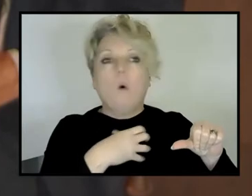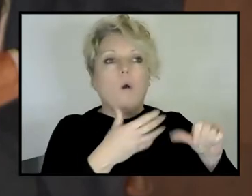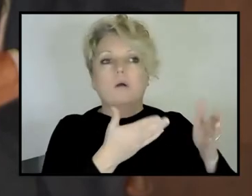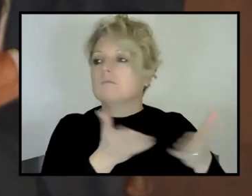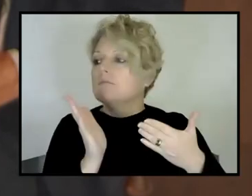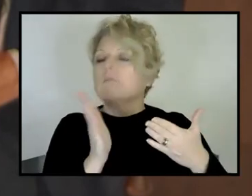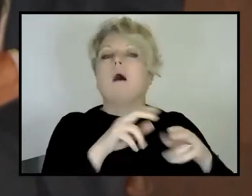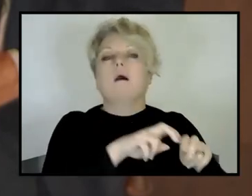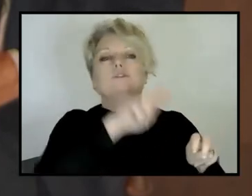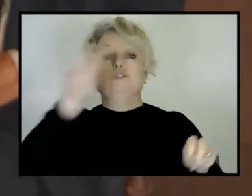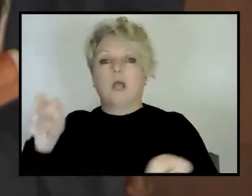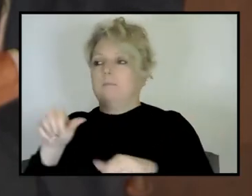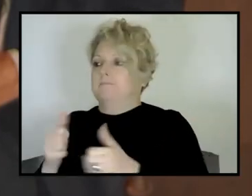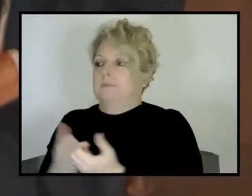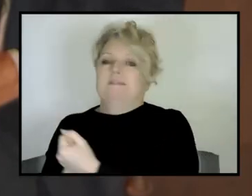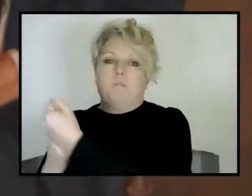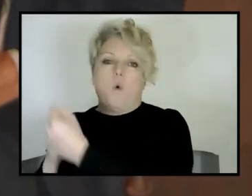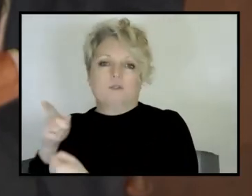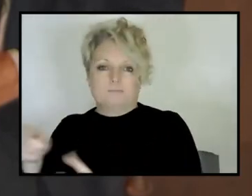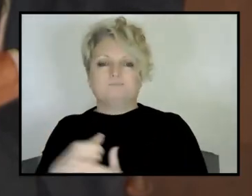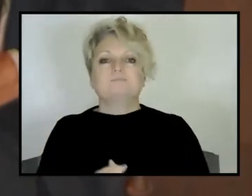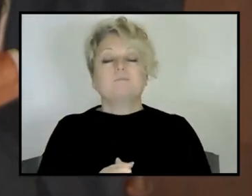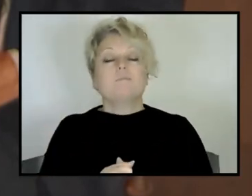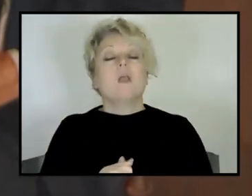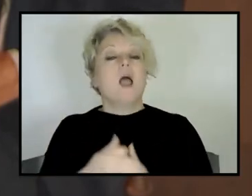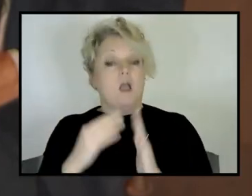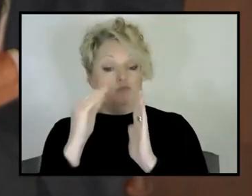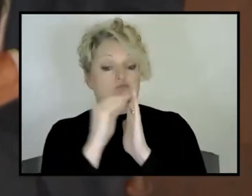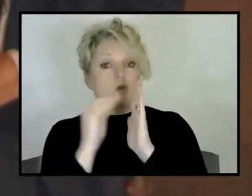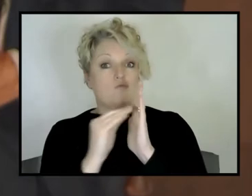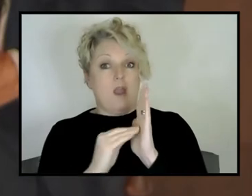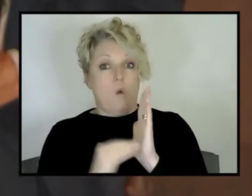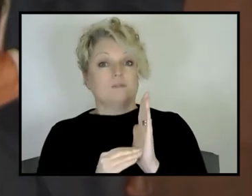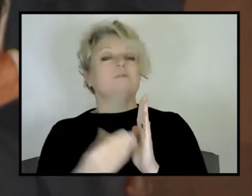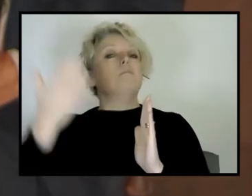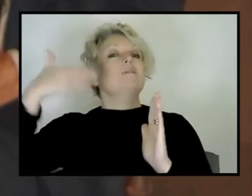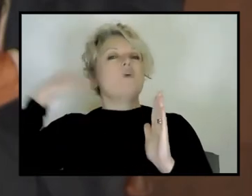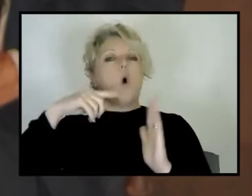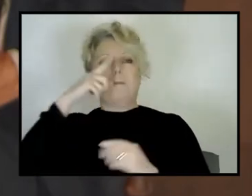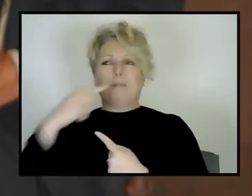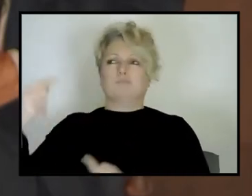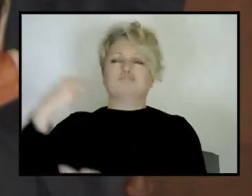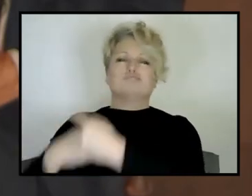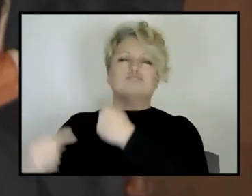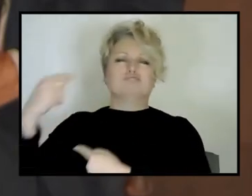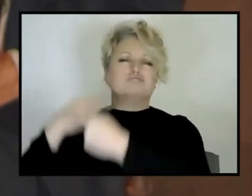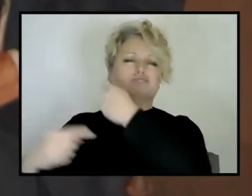-Cambrian stuff was a little, a little bit similar. There was a lots of pushback at the start and then people started to, uh, go through